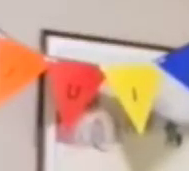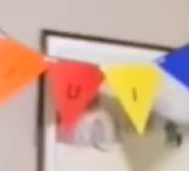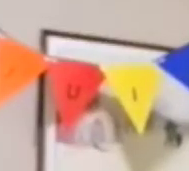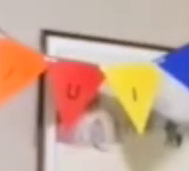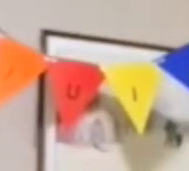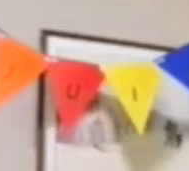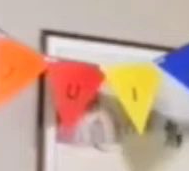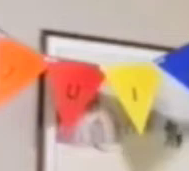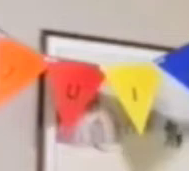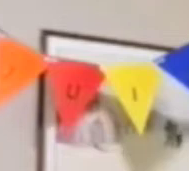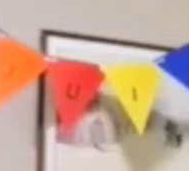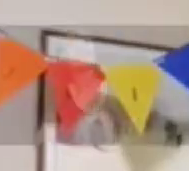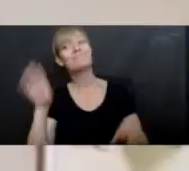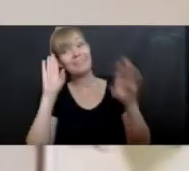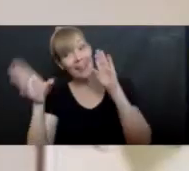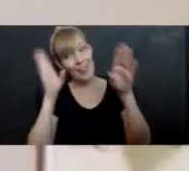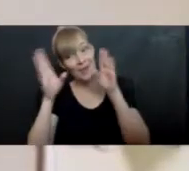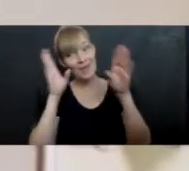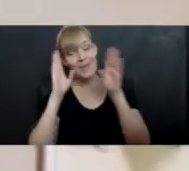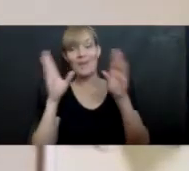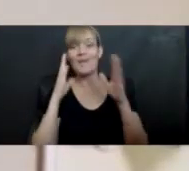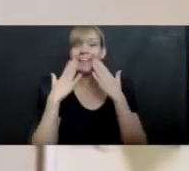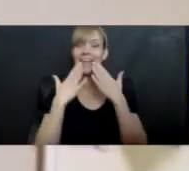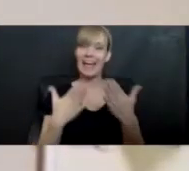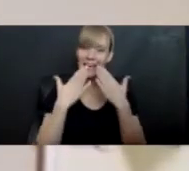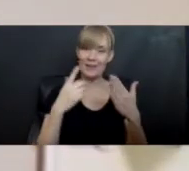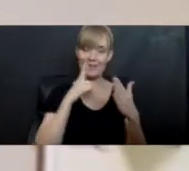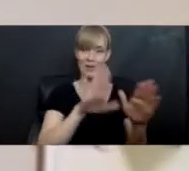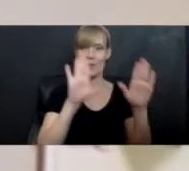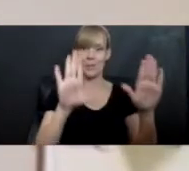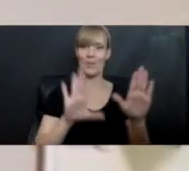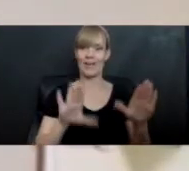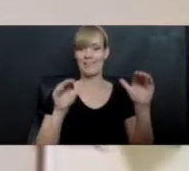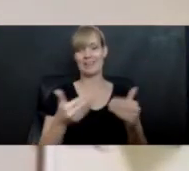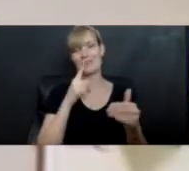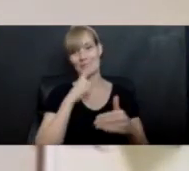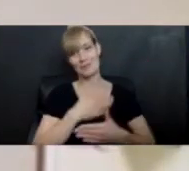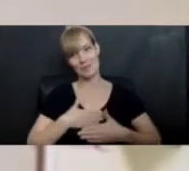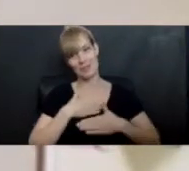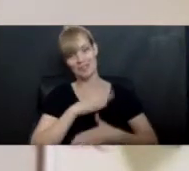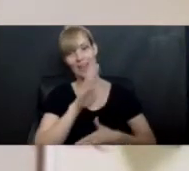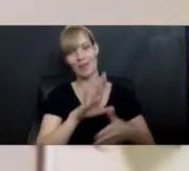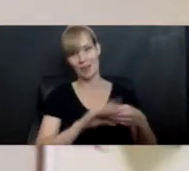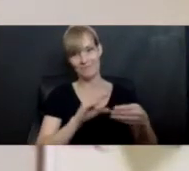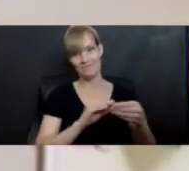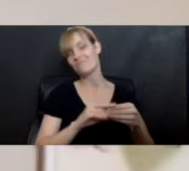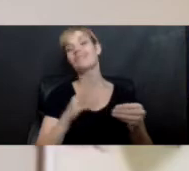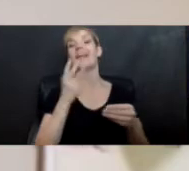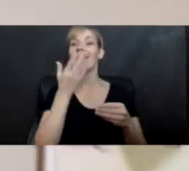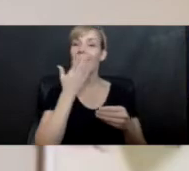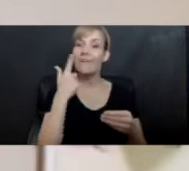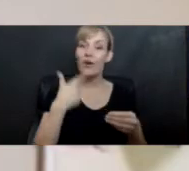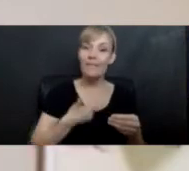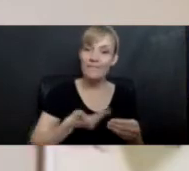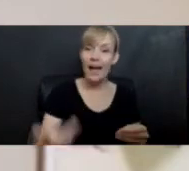Hello. Good evening, everyone. Thank you for that wonderful introduction, Wes. I so appreciate it. Thank you for having me. Thank you to